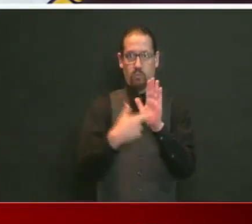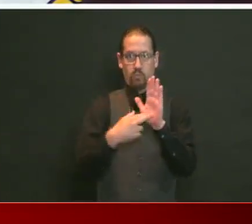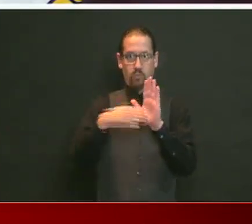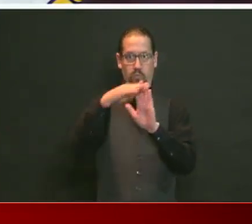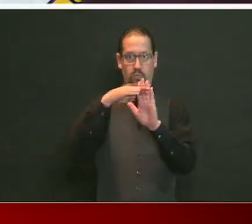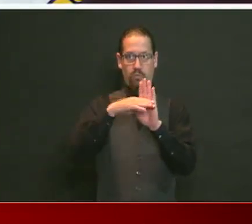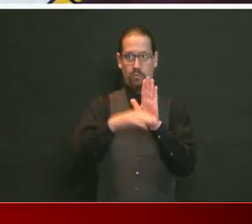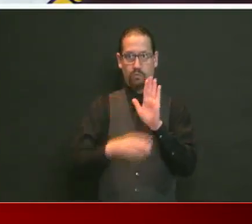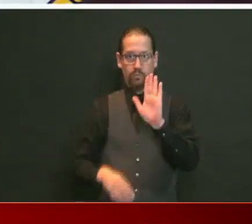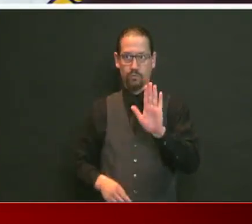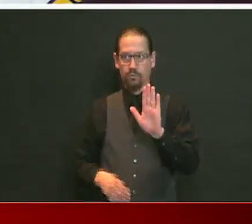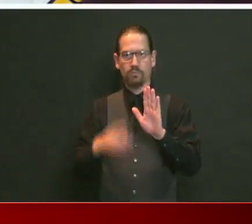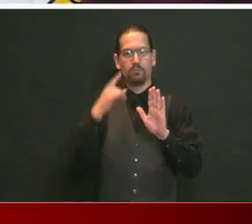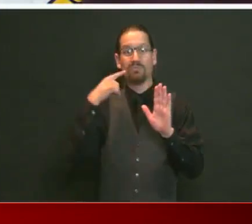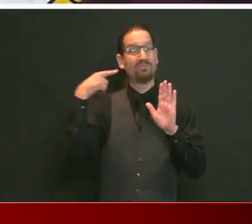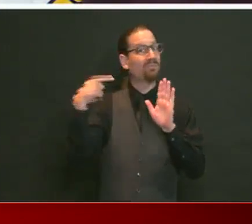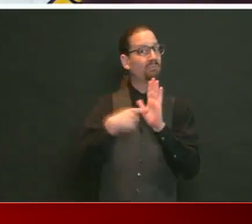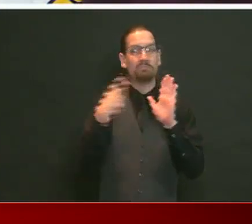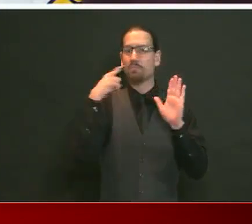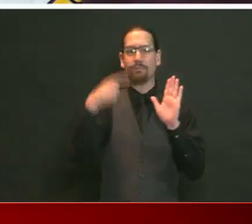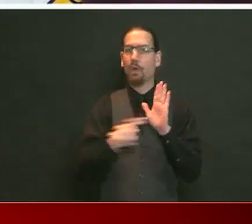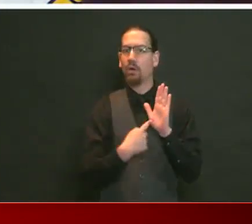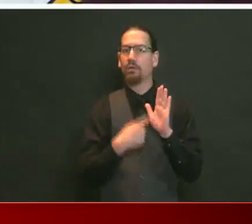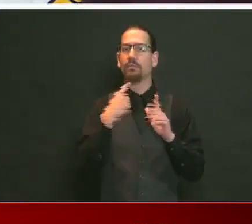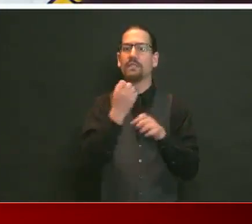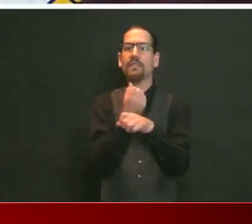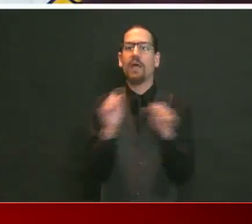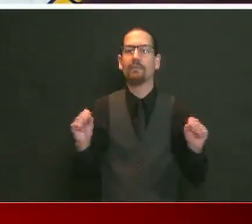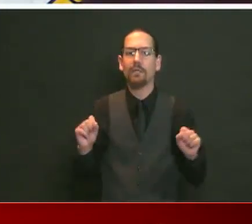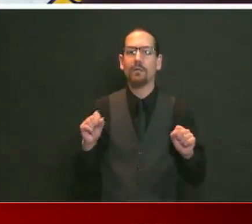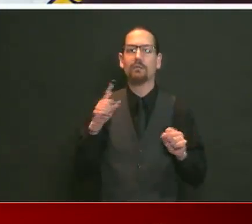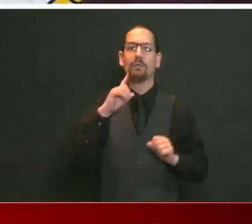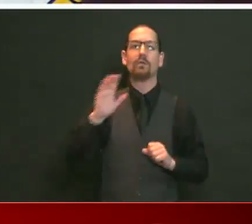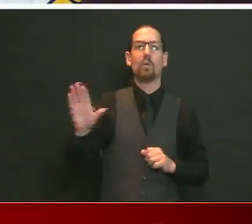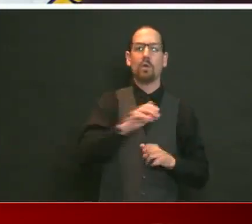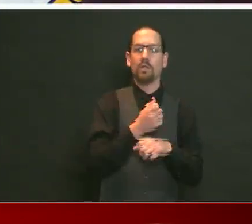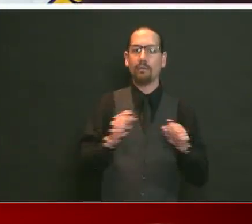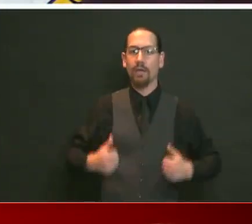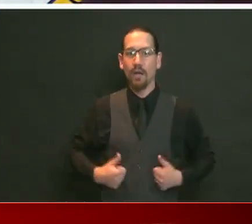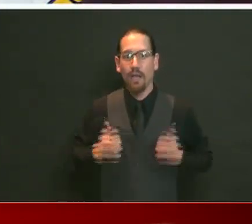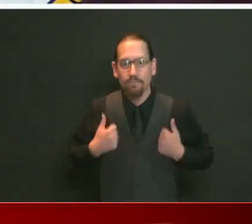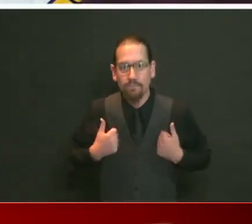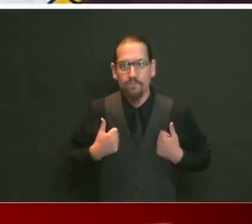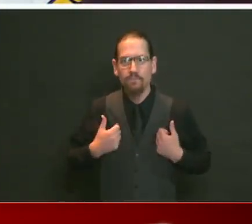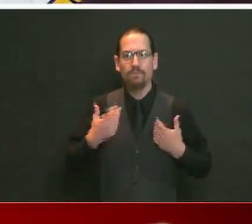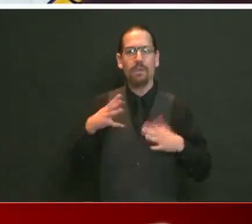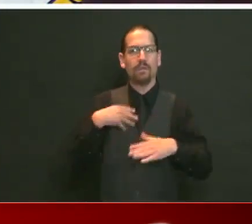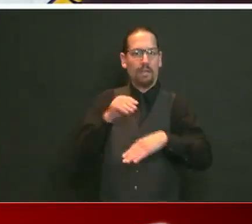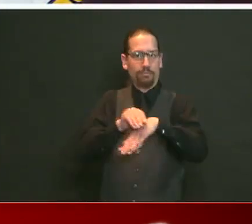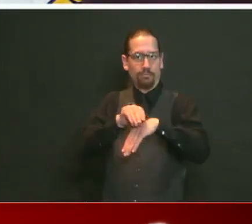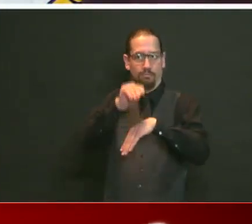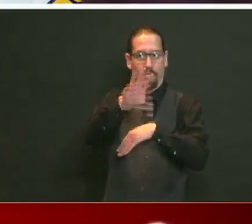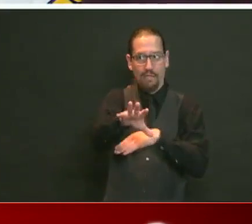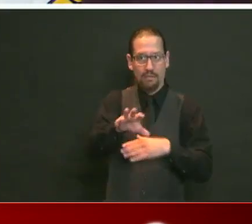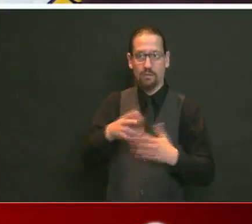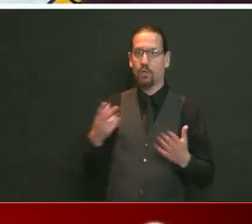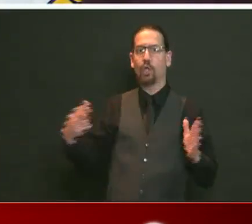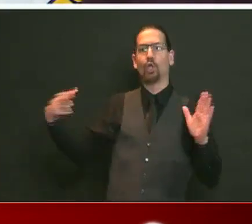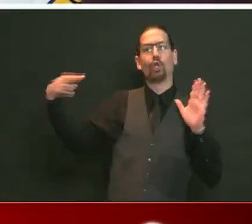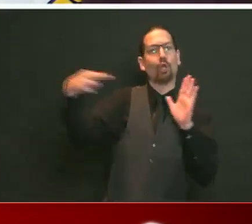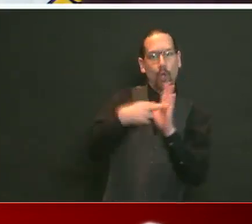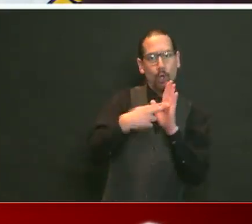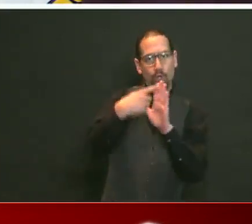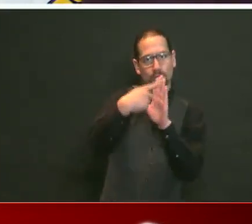and healthy, and it's in your best interest, all of our interest, to figure out ways to follow the rules,